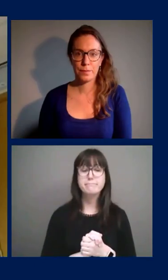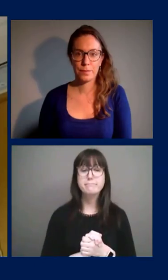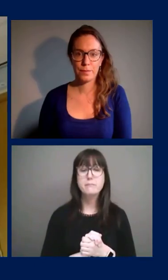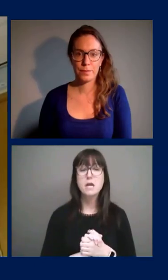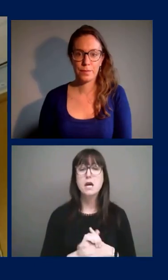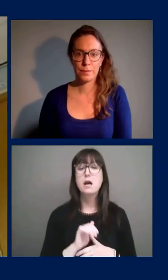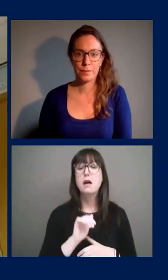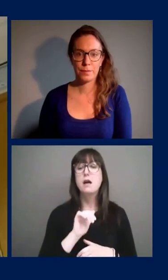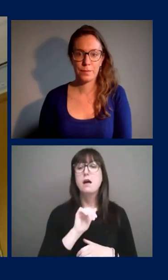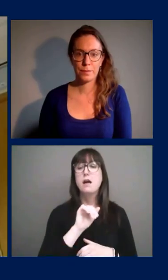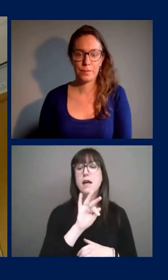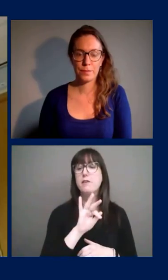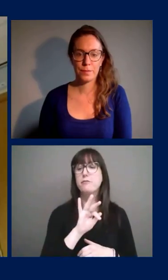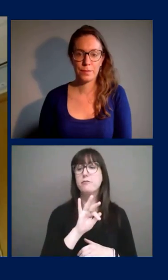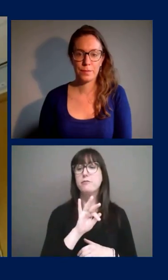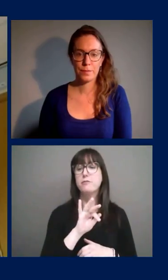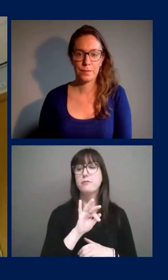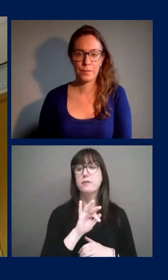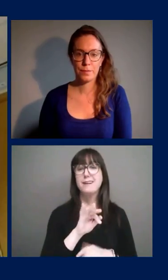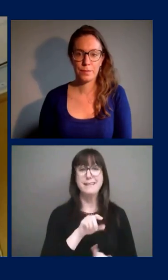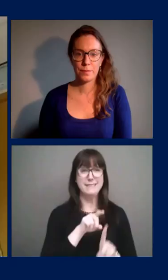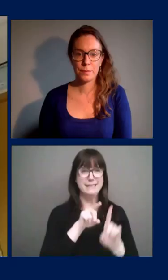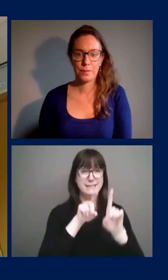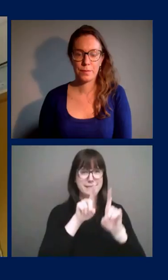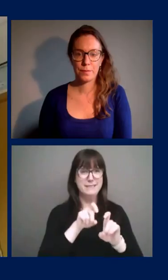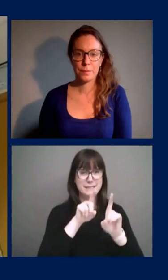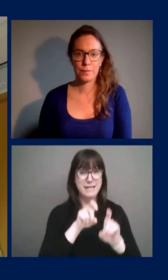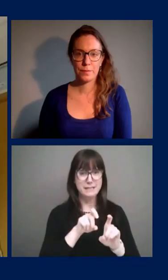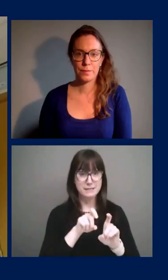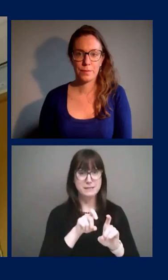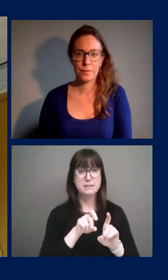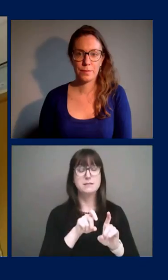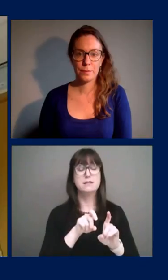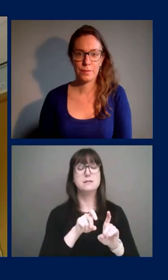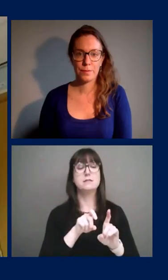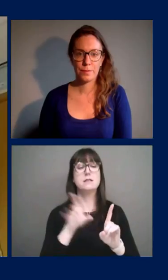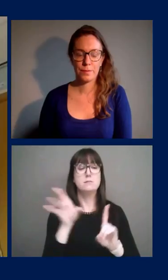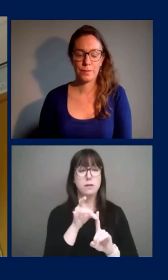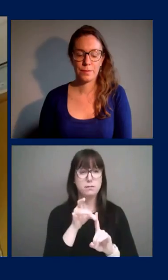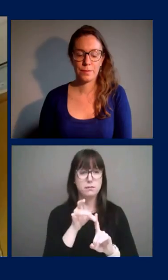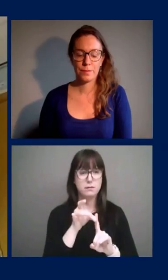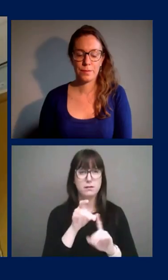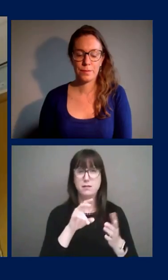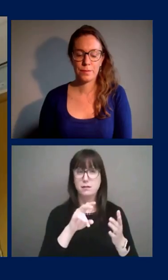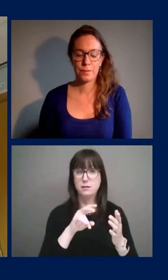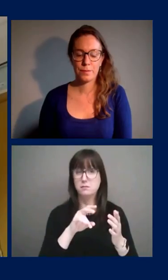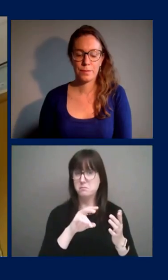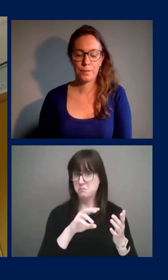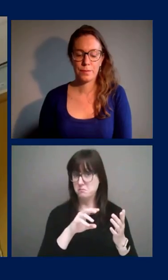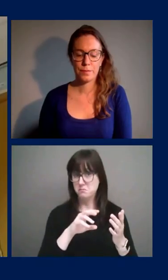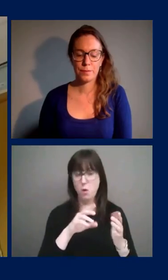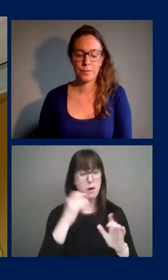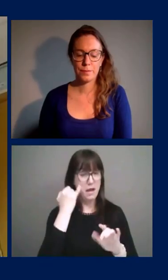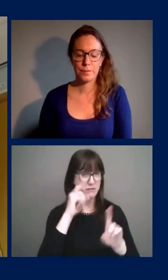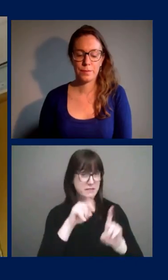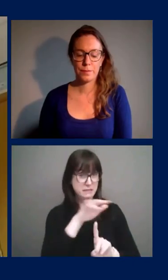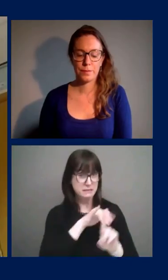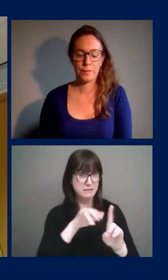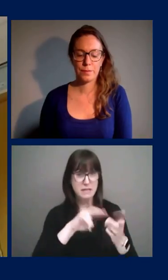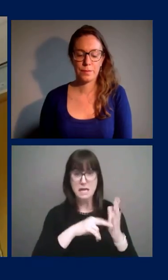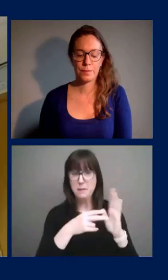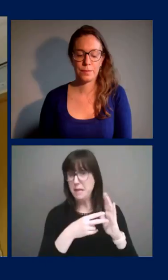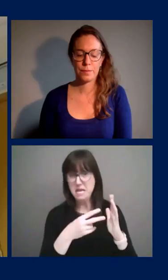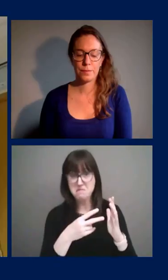test at one point in time does not rule out that somebody is infected and just in the early stages of infection or